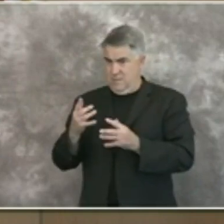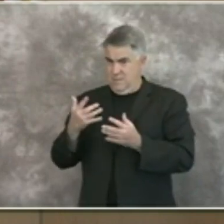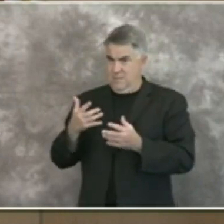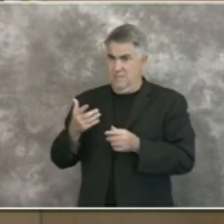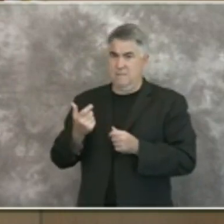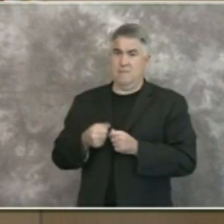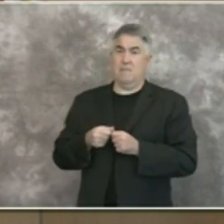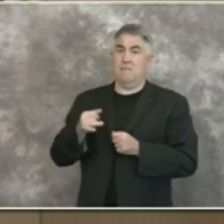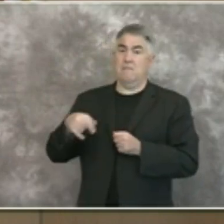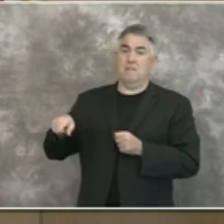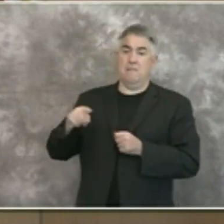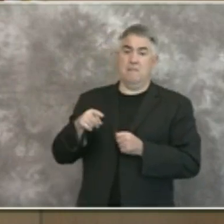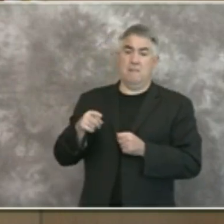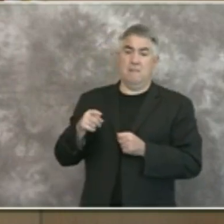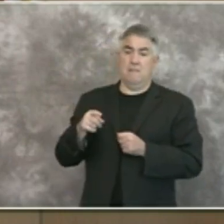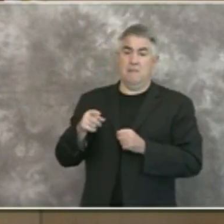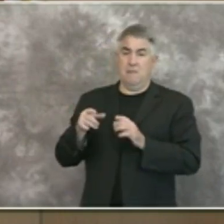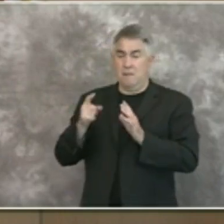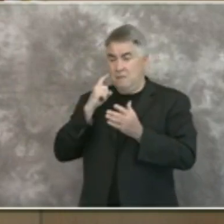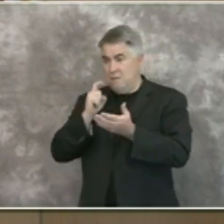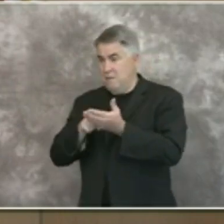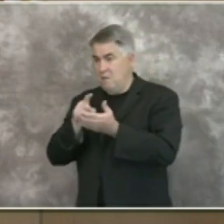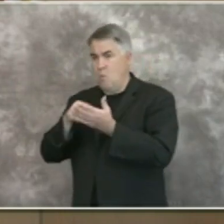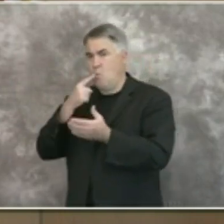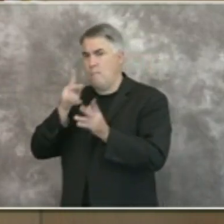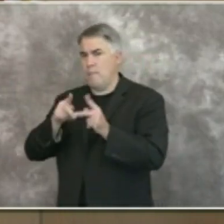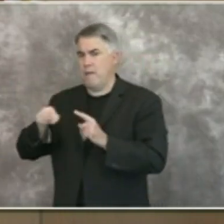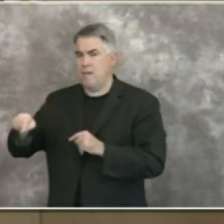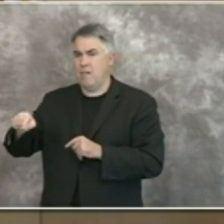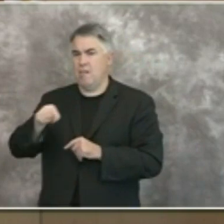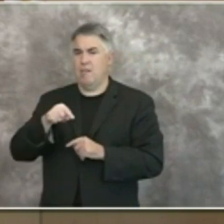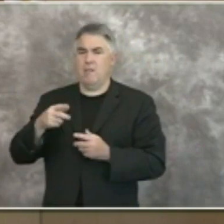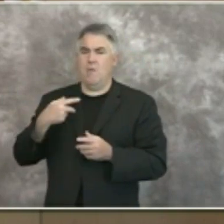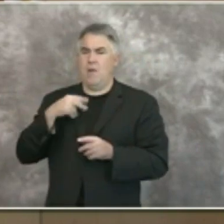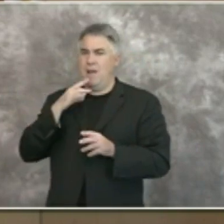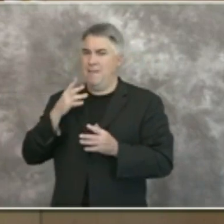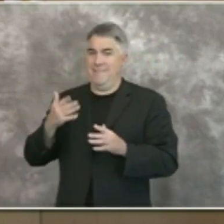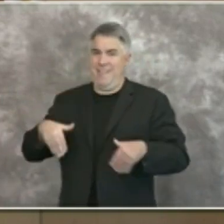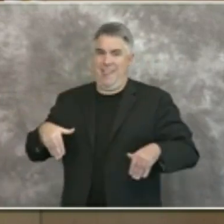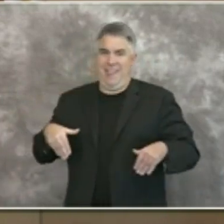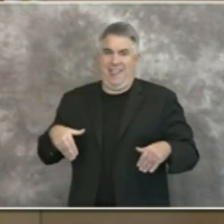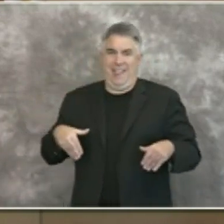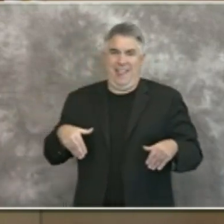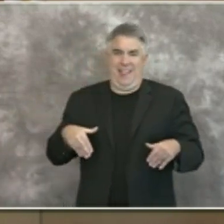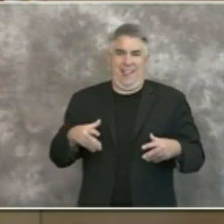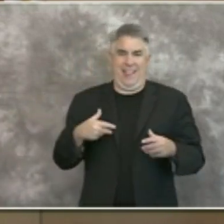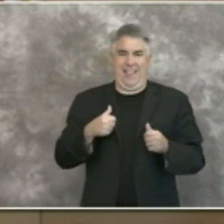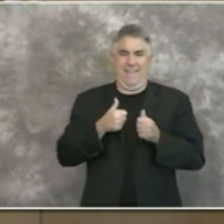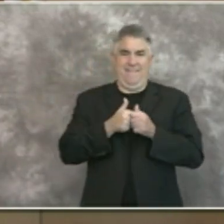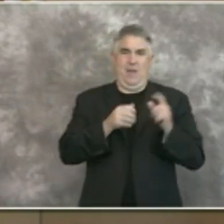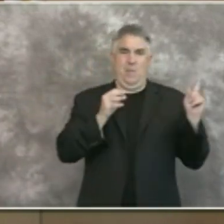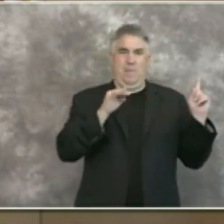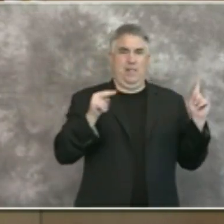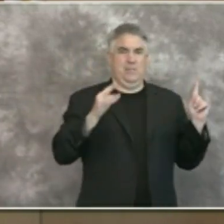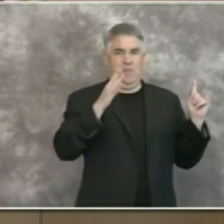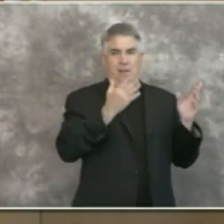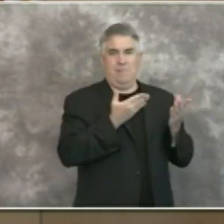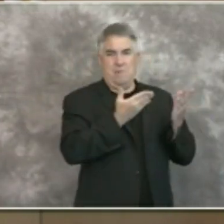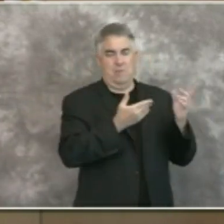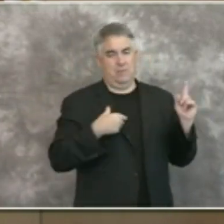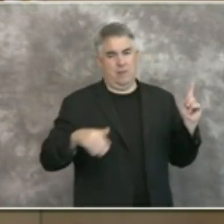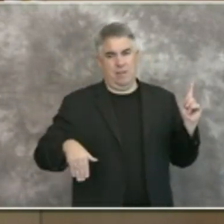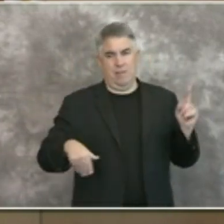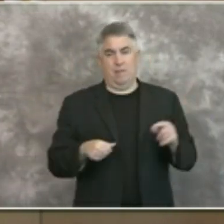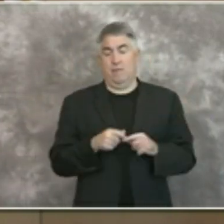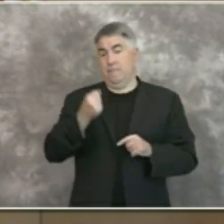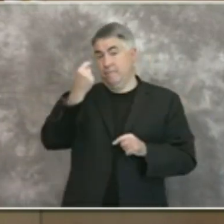or a case is identified and positive so at this time we are not doing the same thing as minneapolis is doing but we